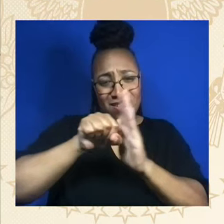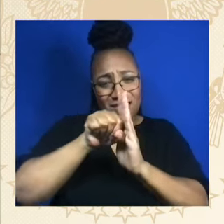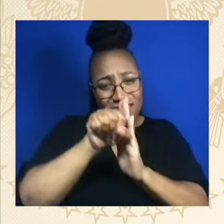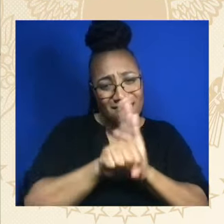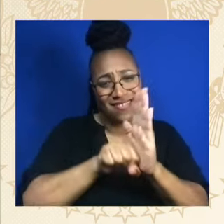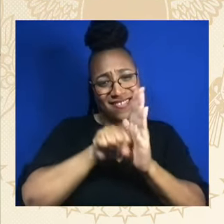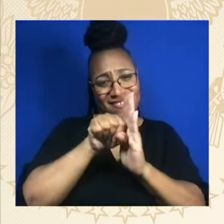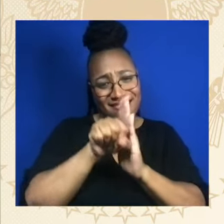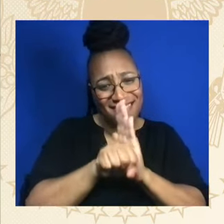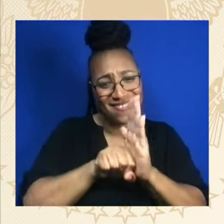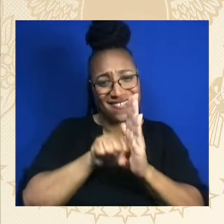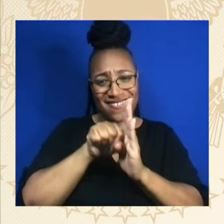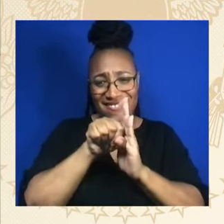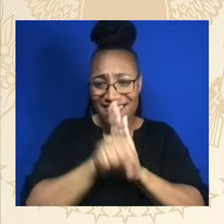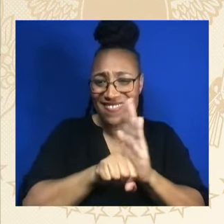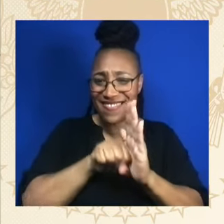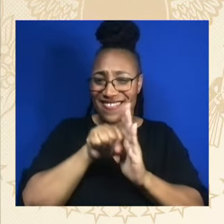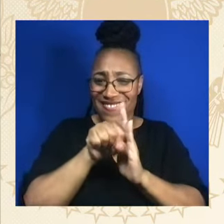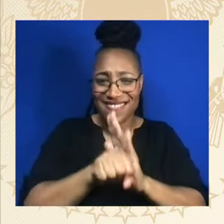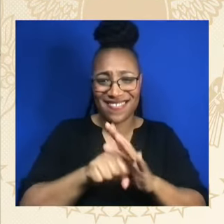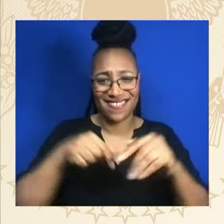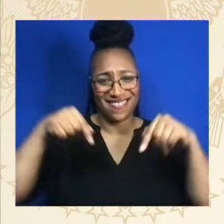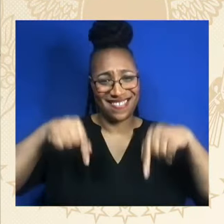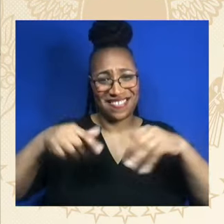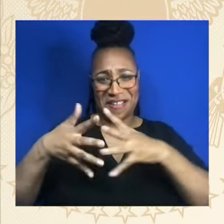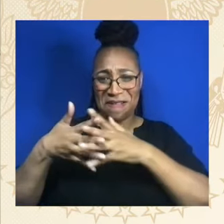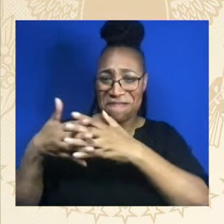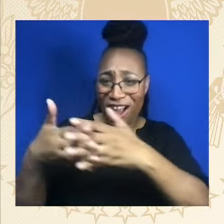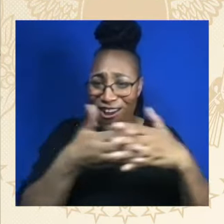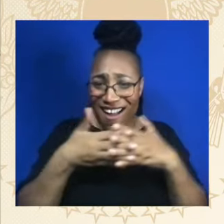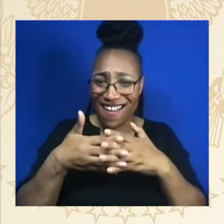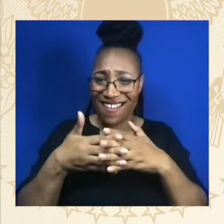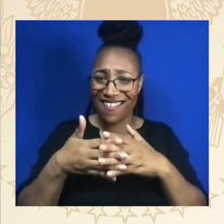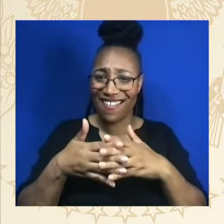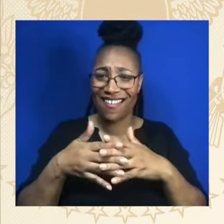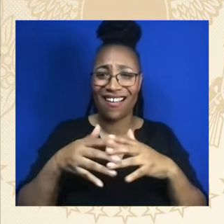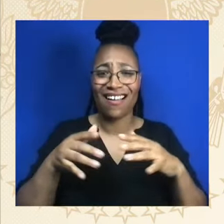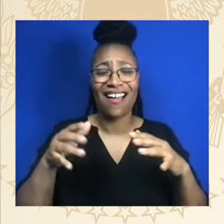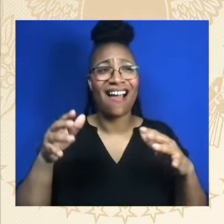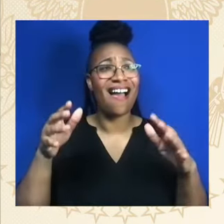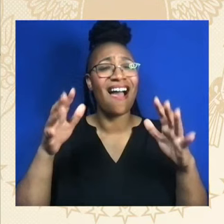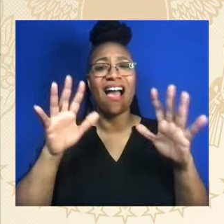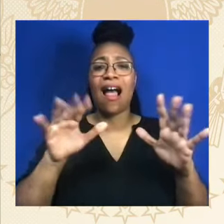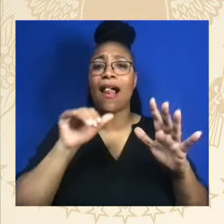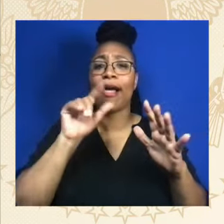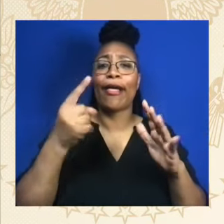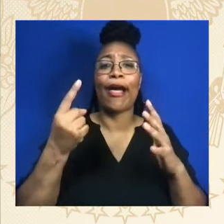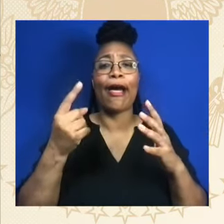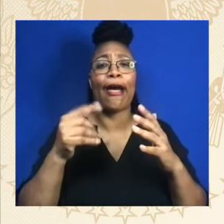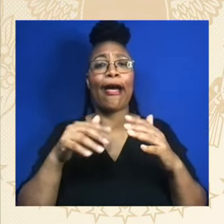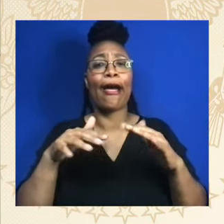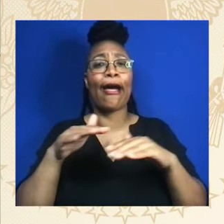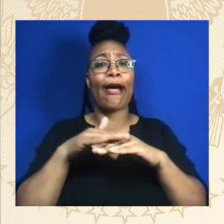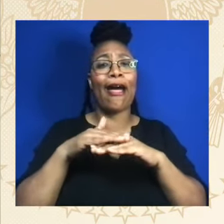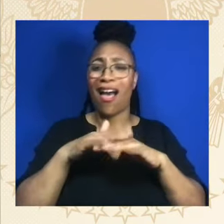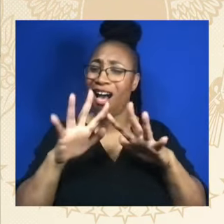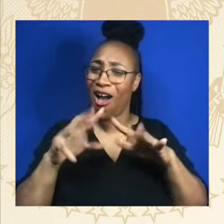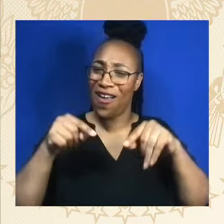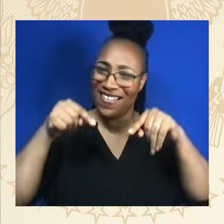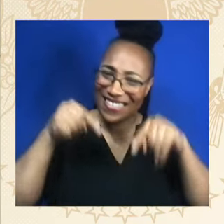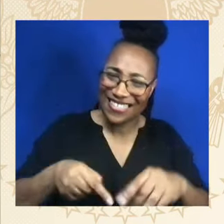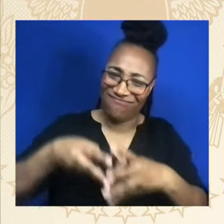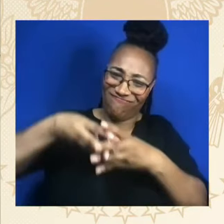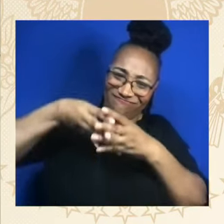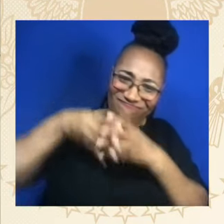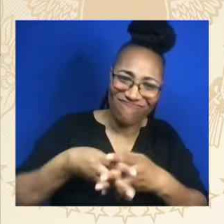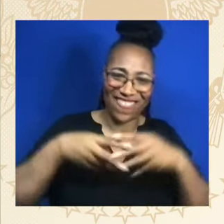So happy Black History Month. May God bless you all. And enjoy the reception which starts after the next performance that I'm about — that's